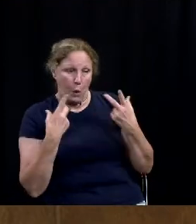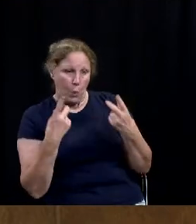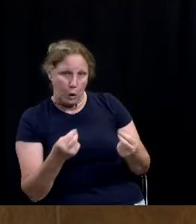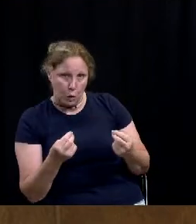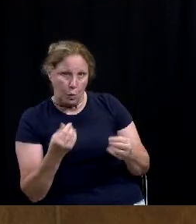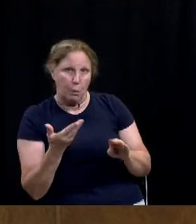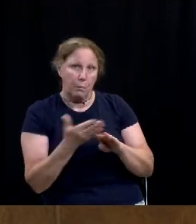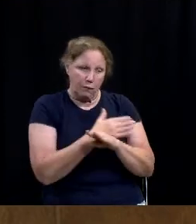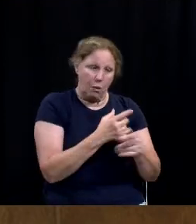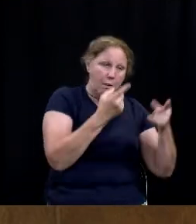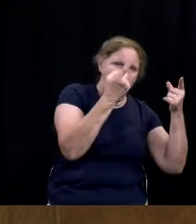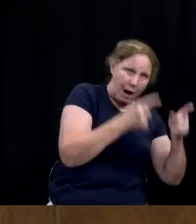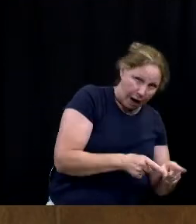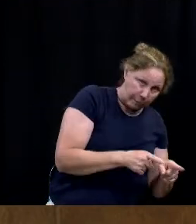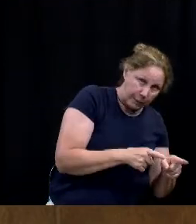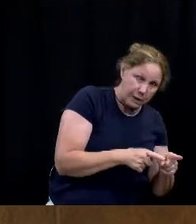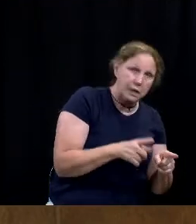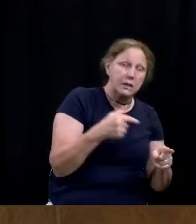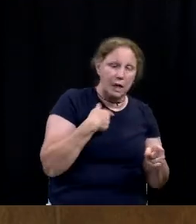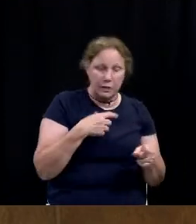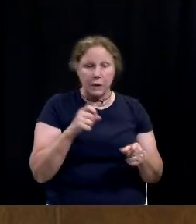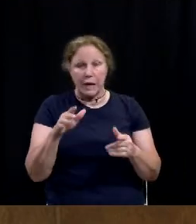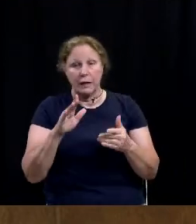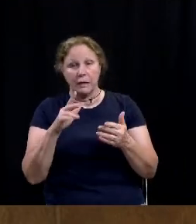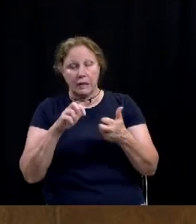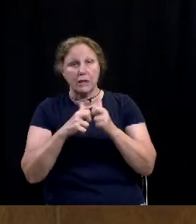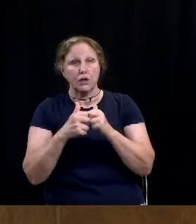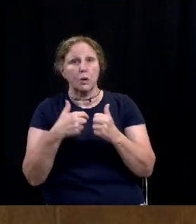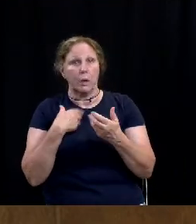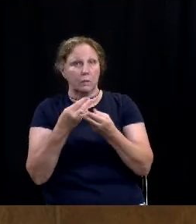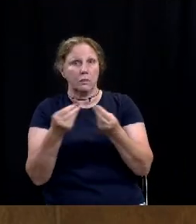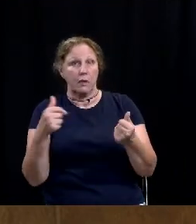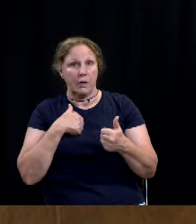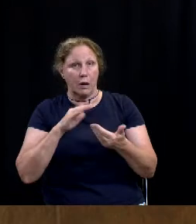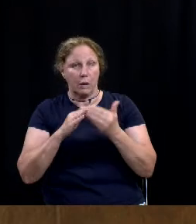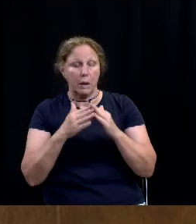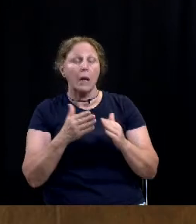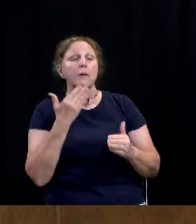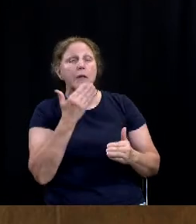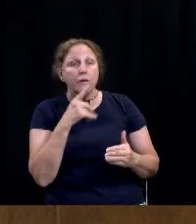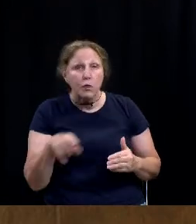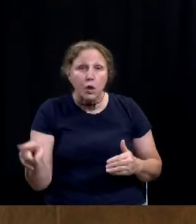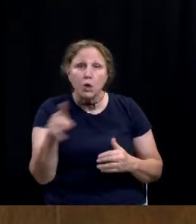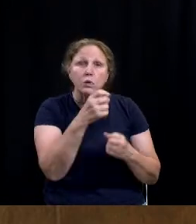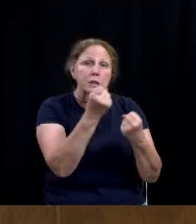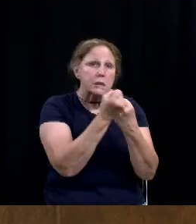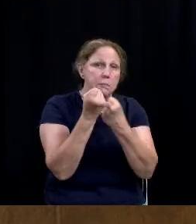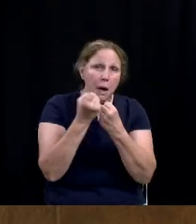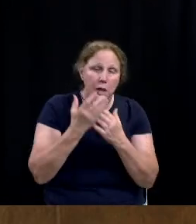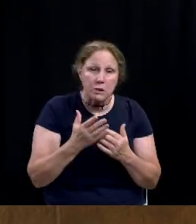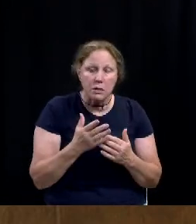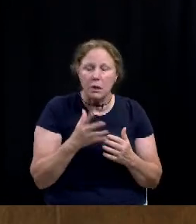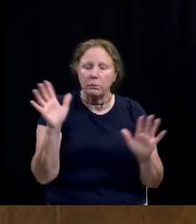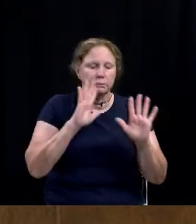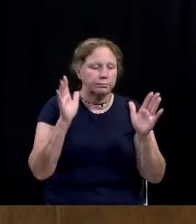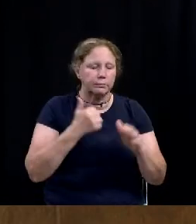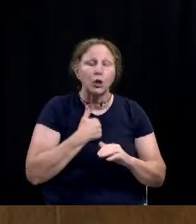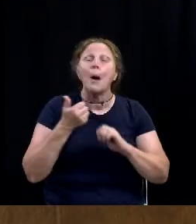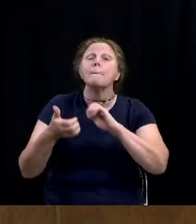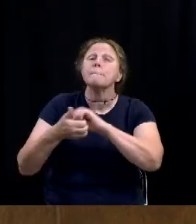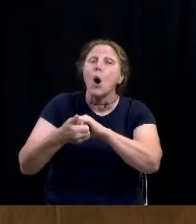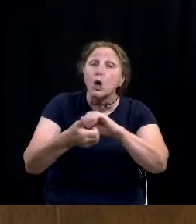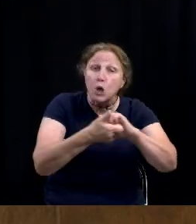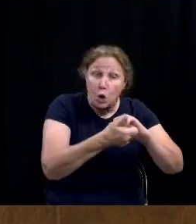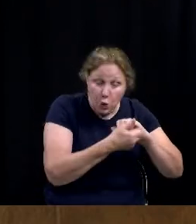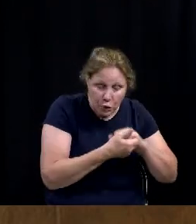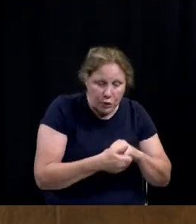front this issue in our community I'm also very appreciative of all the sponsors excuse me of all the partners that we have like